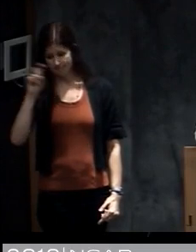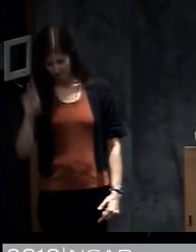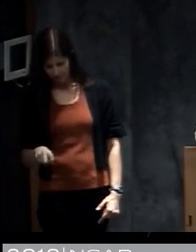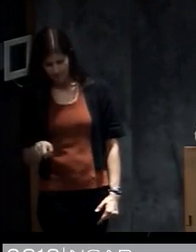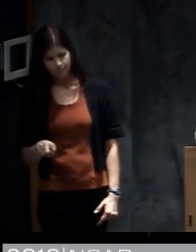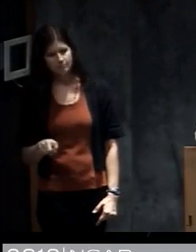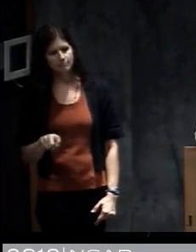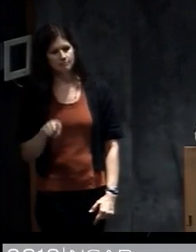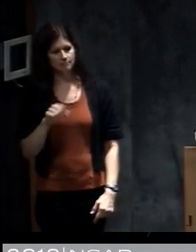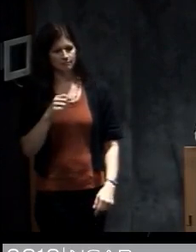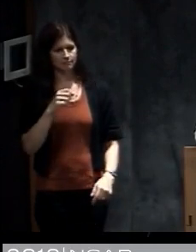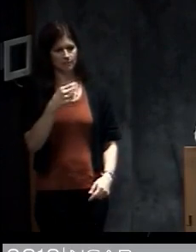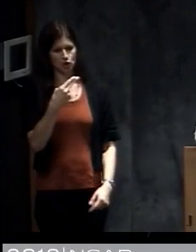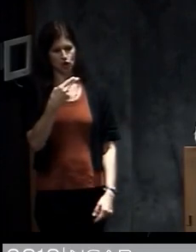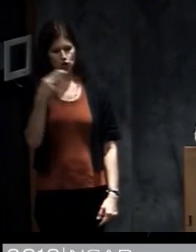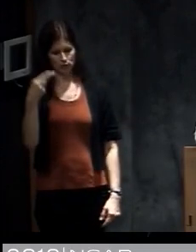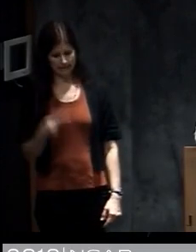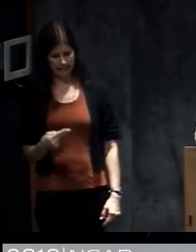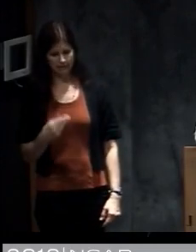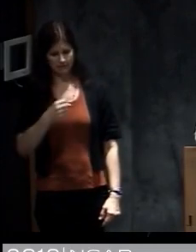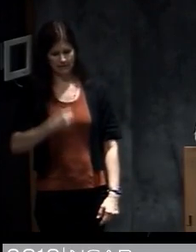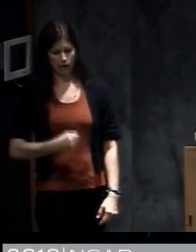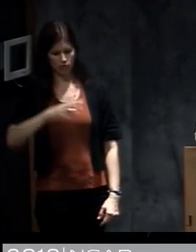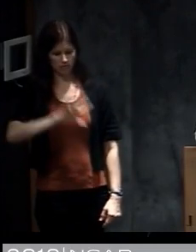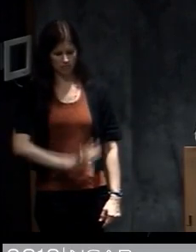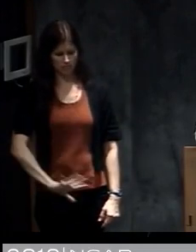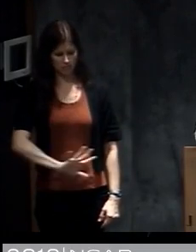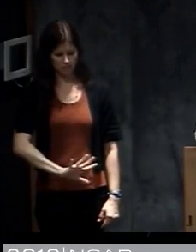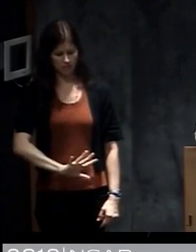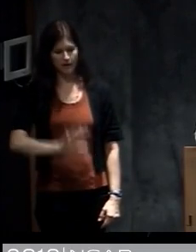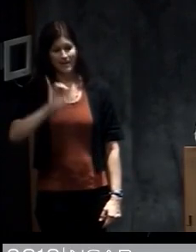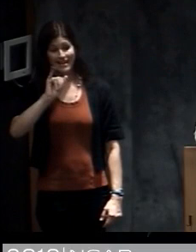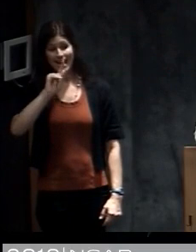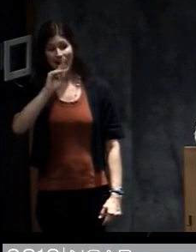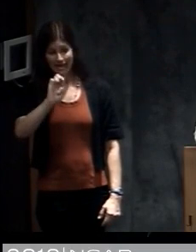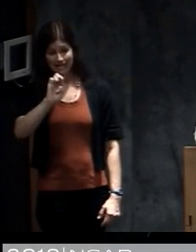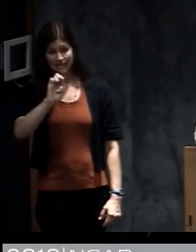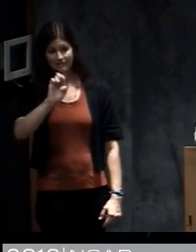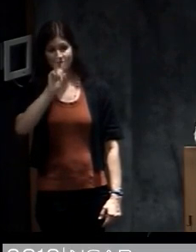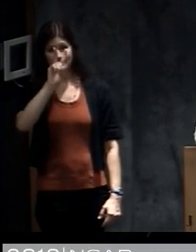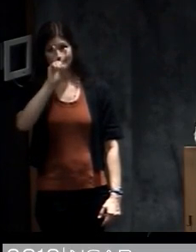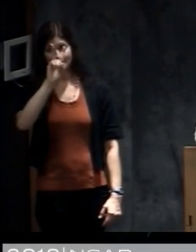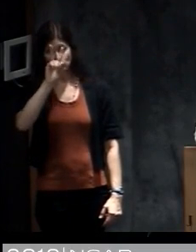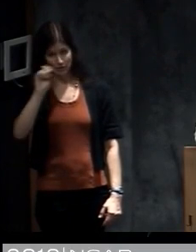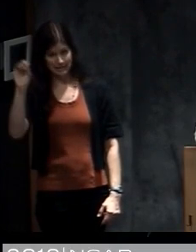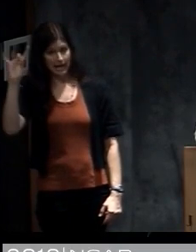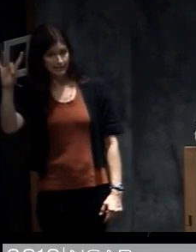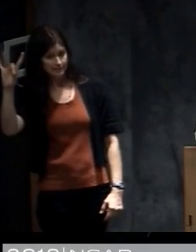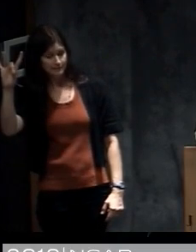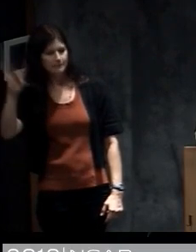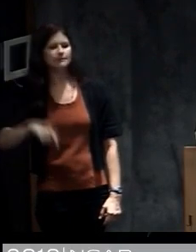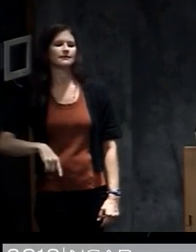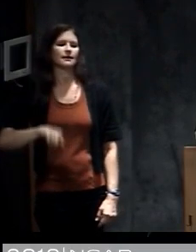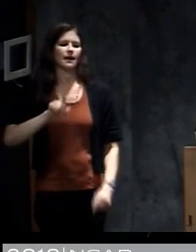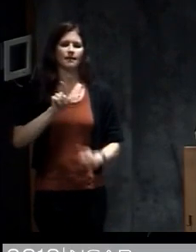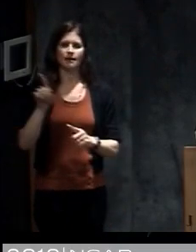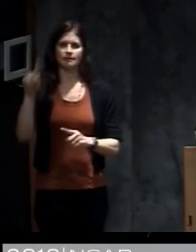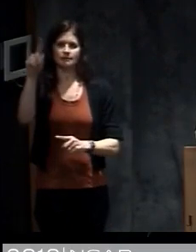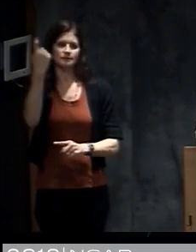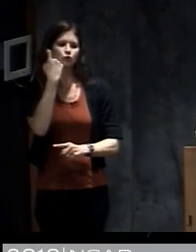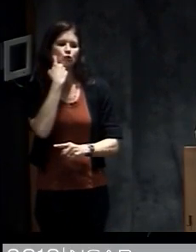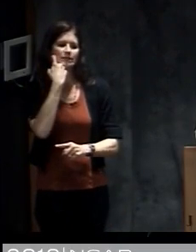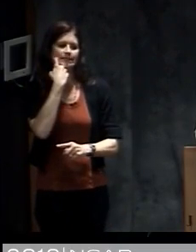south of Houston and then I'll also talk later about Hurricane Ike which happened in 2008 and then Hurricane Harvey also hit this region this past season.